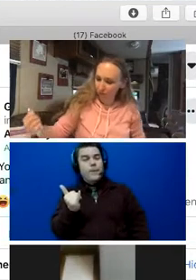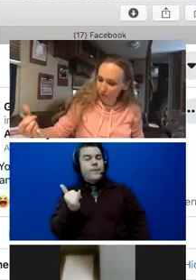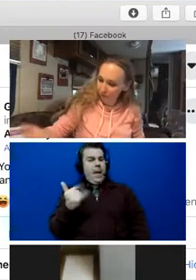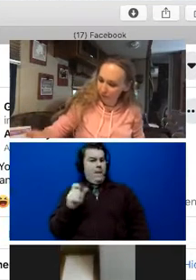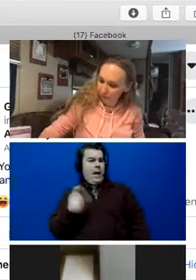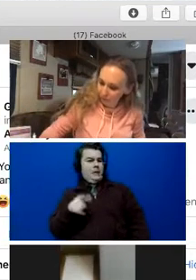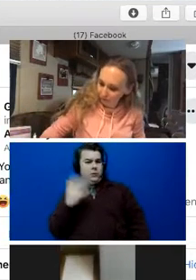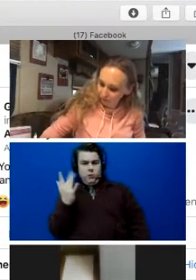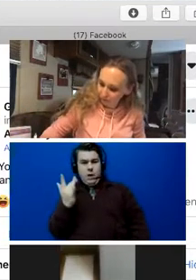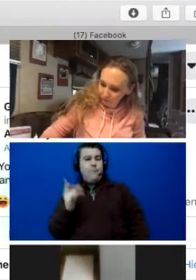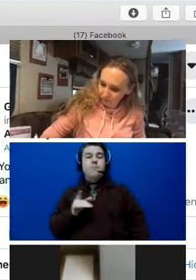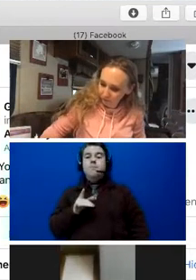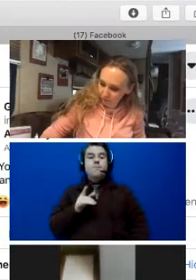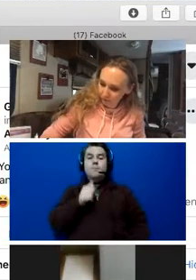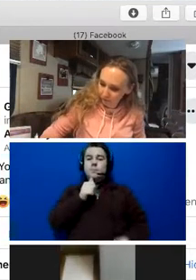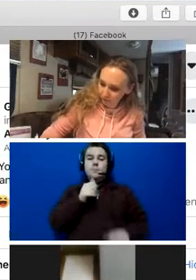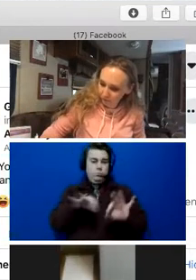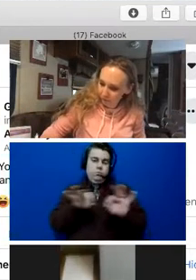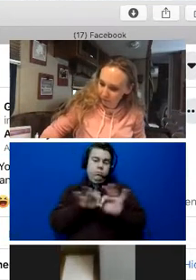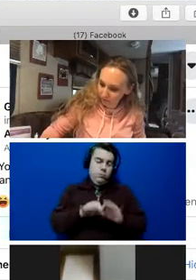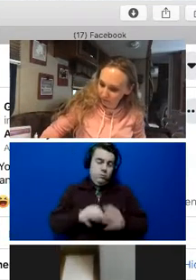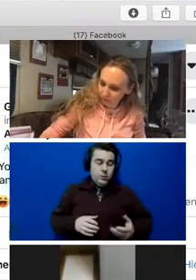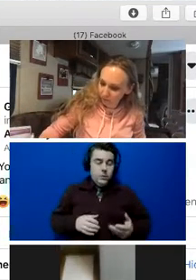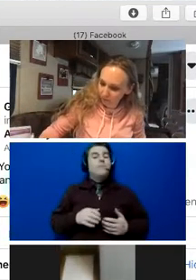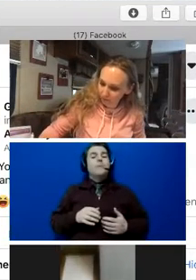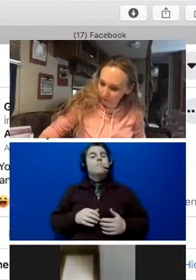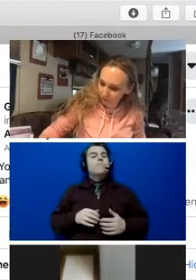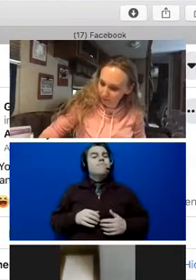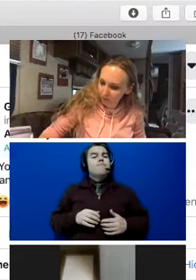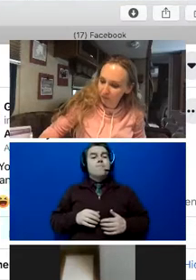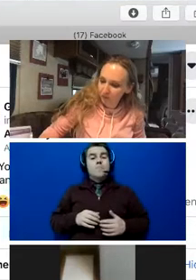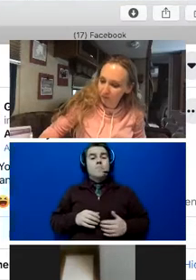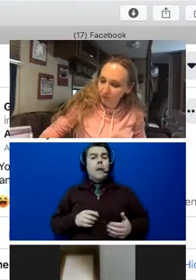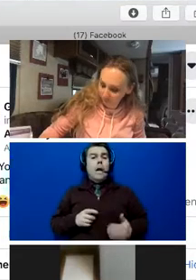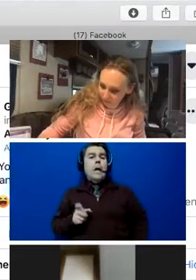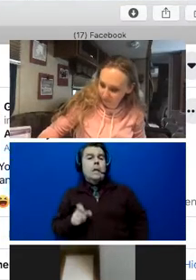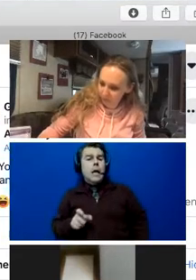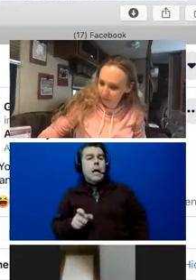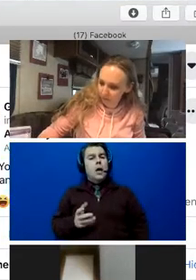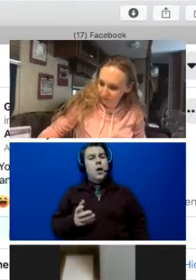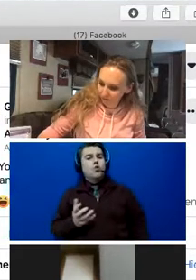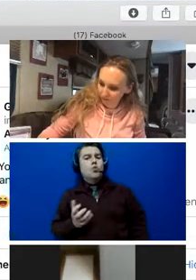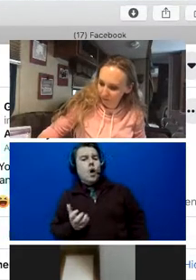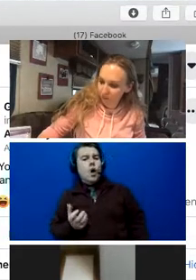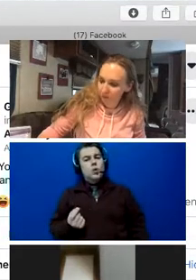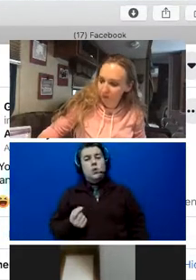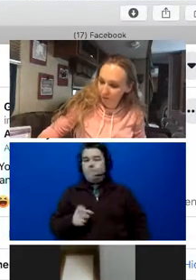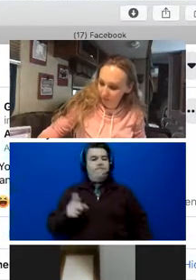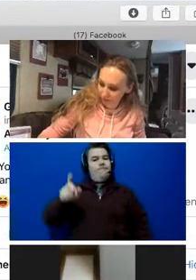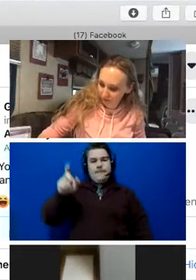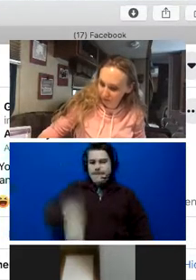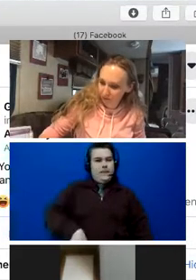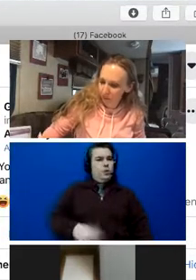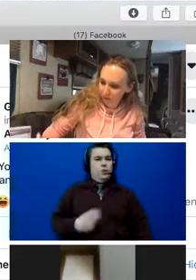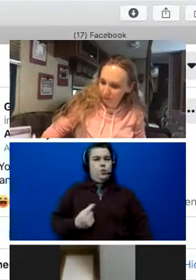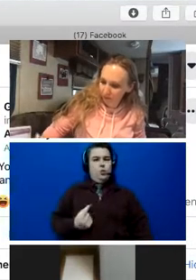important. It is not a need, a want to do or a casual to do. It's a need to do. If you